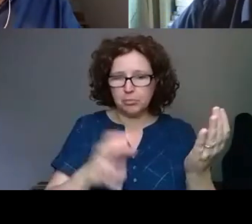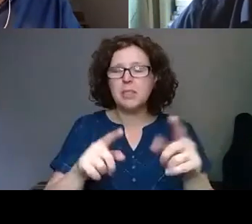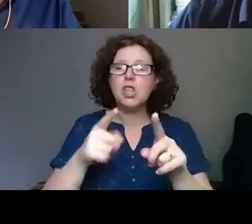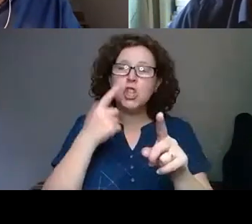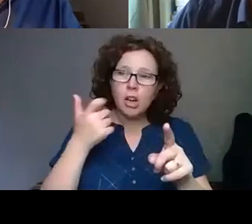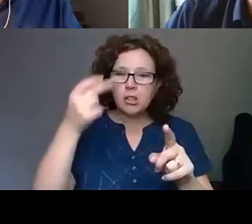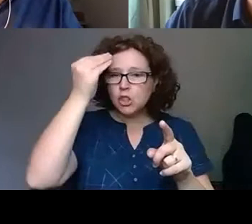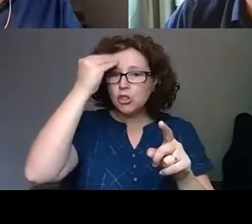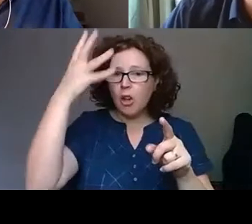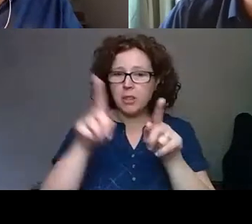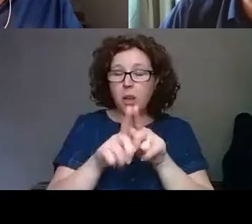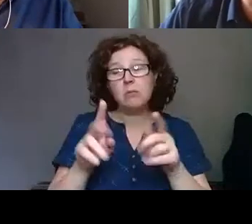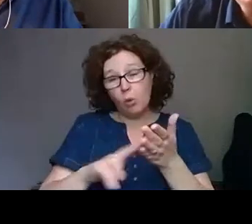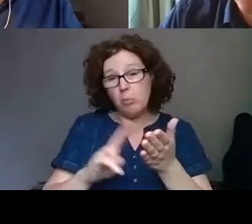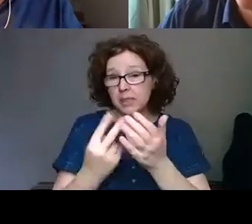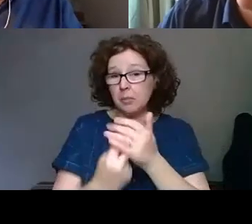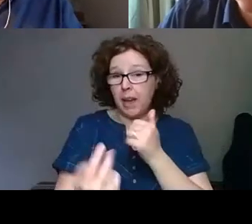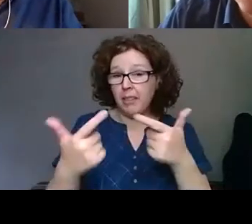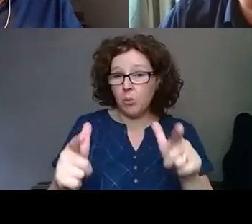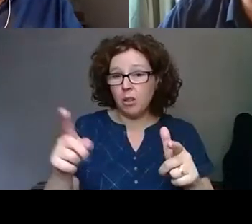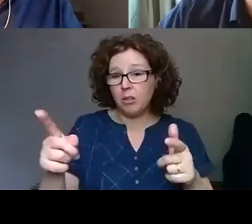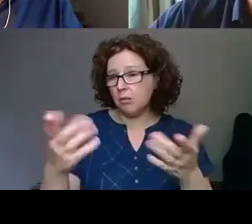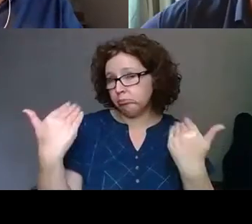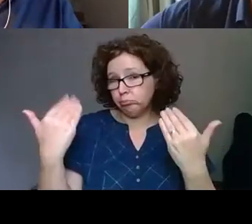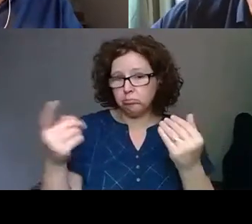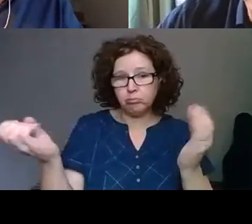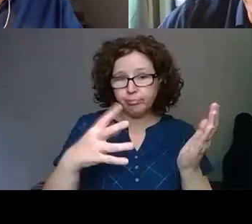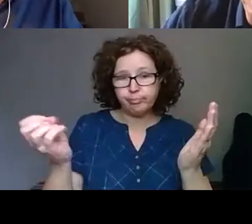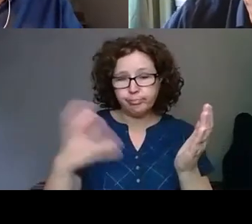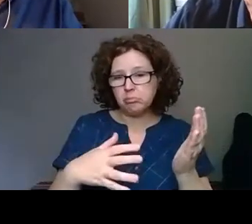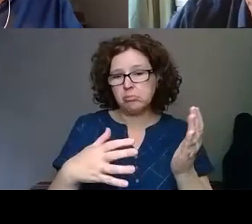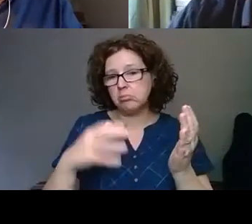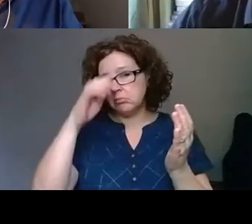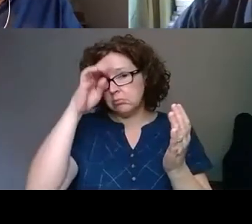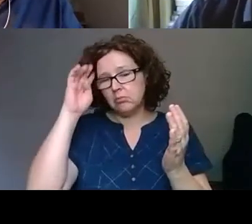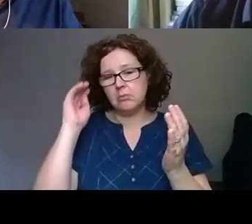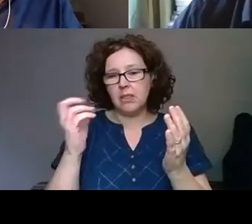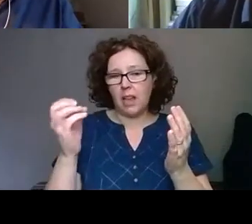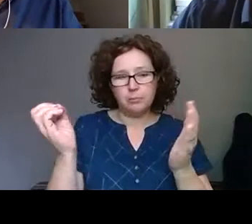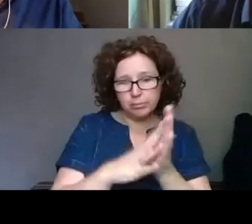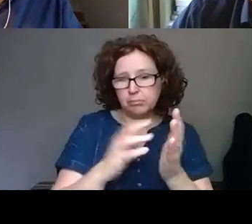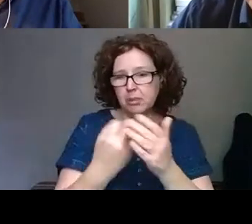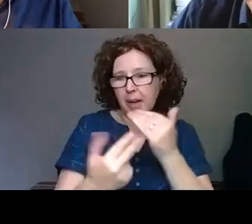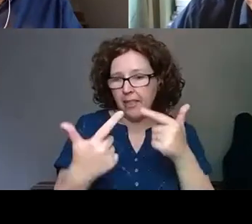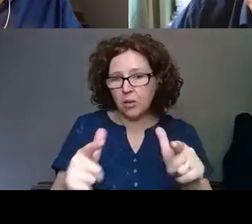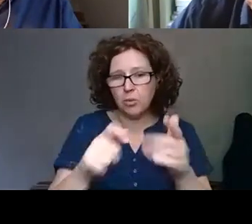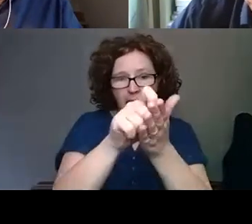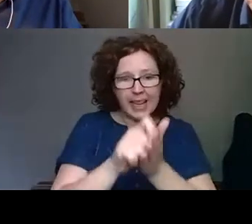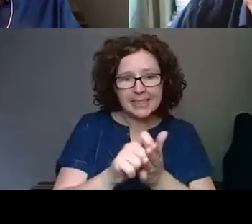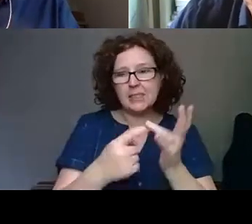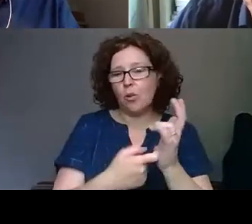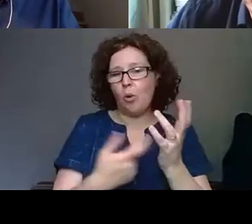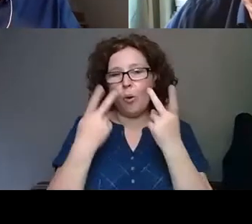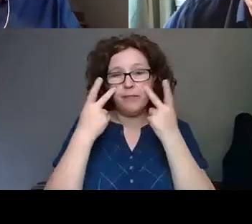bilingual, they are invited to contribute bilingual essays or even sometimes we show